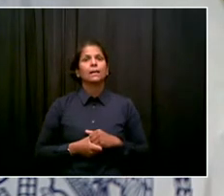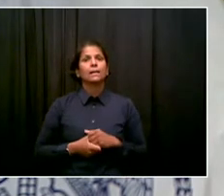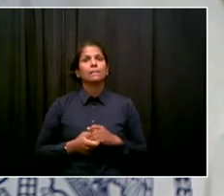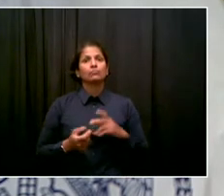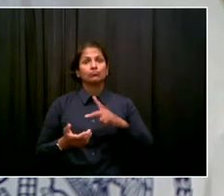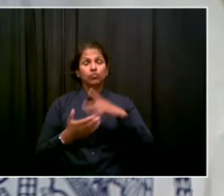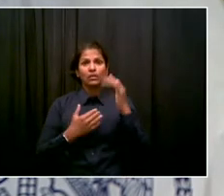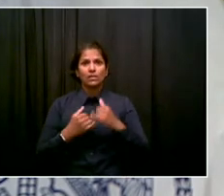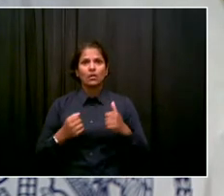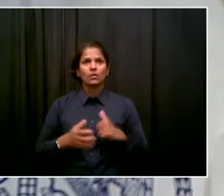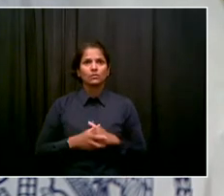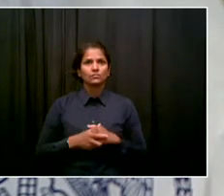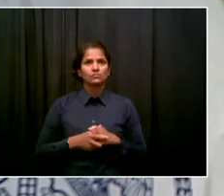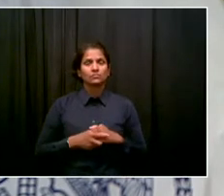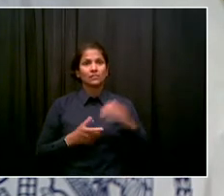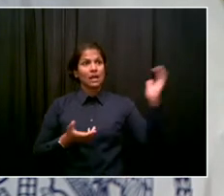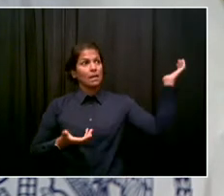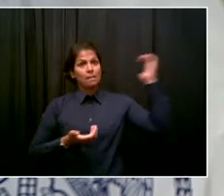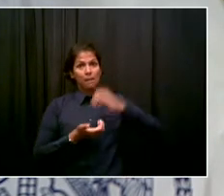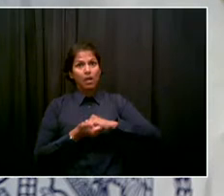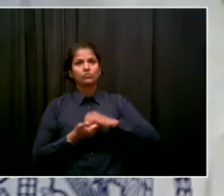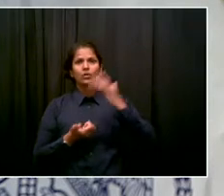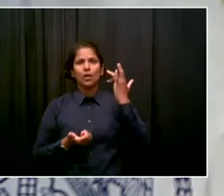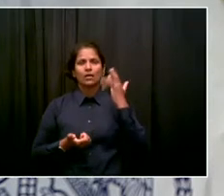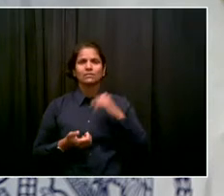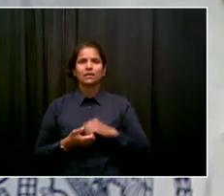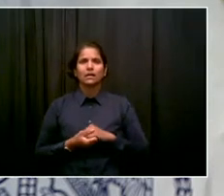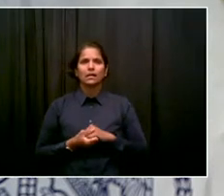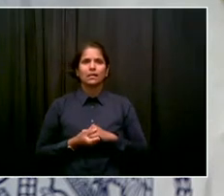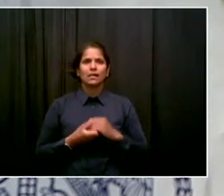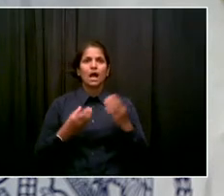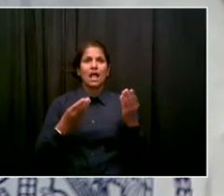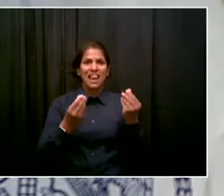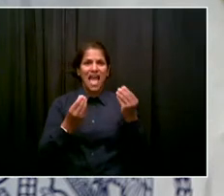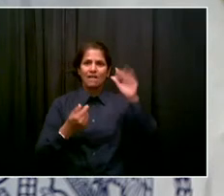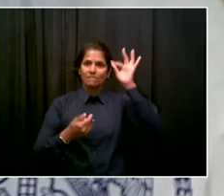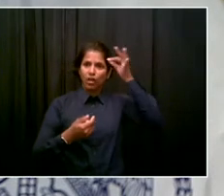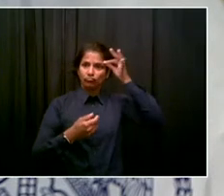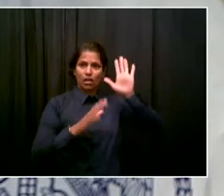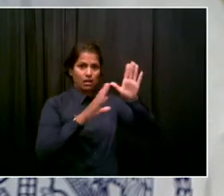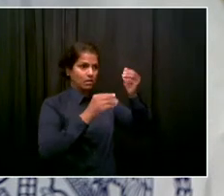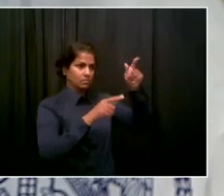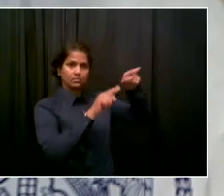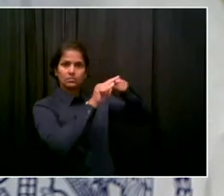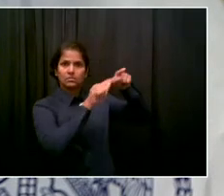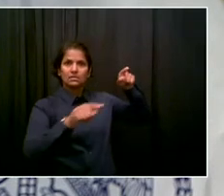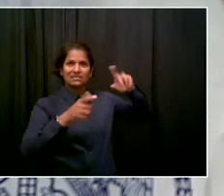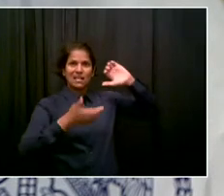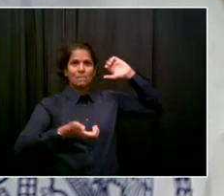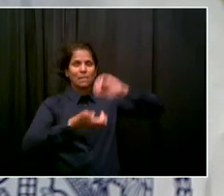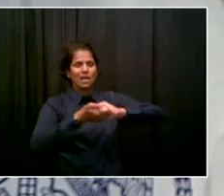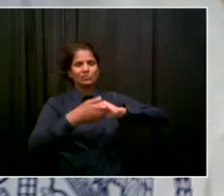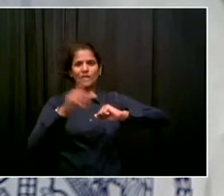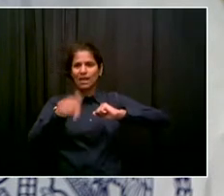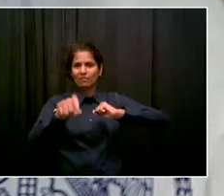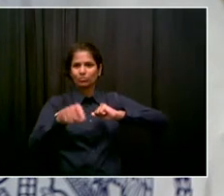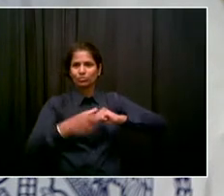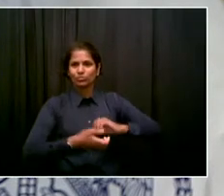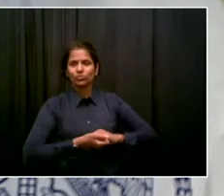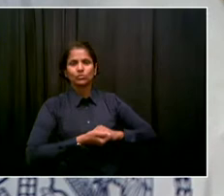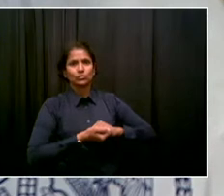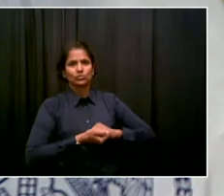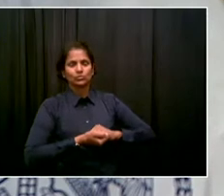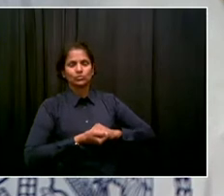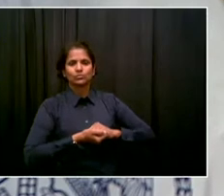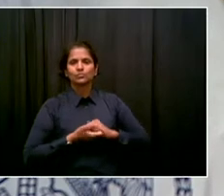We are not going to give up. We're going to get this done one way or another. We really have to have the federal government involvement. We need the